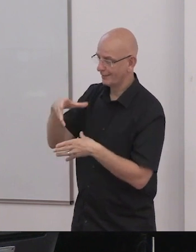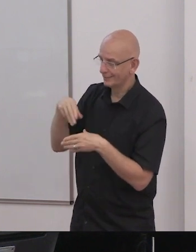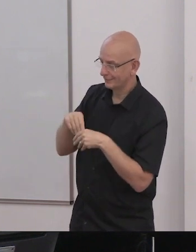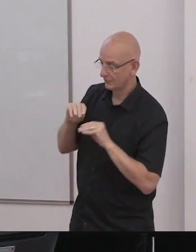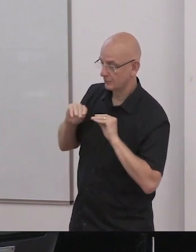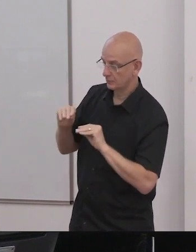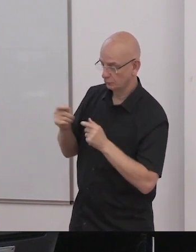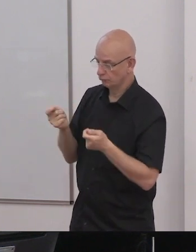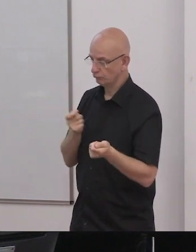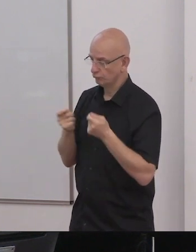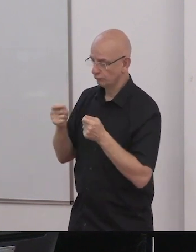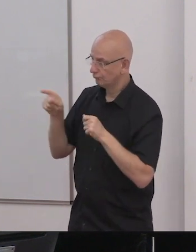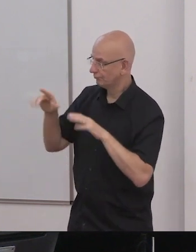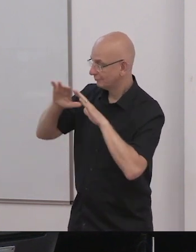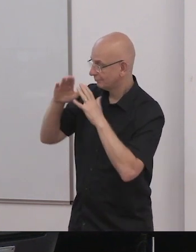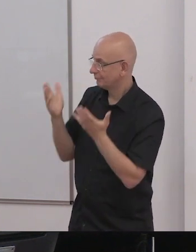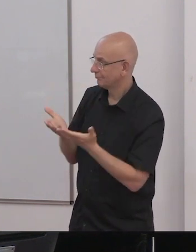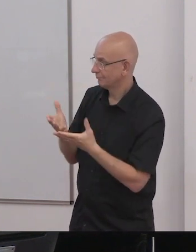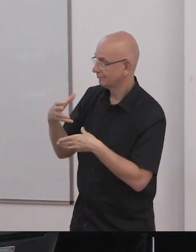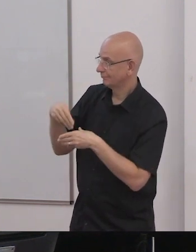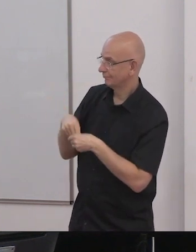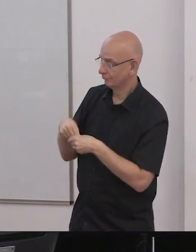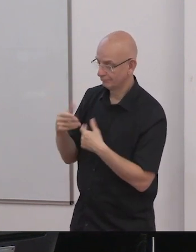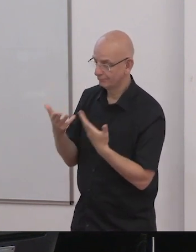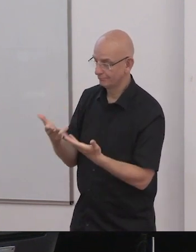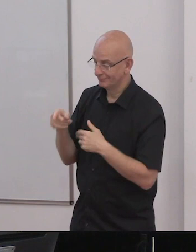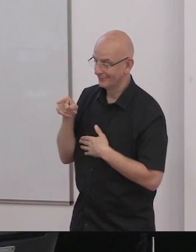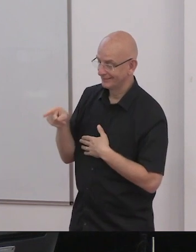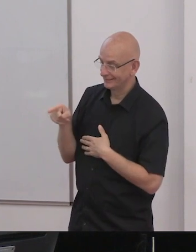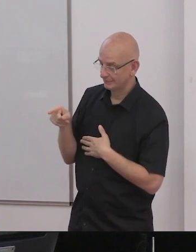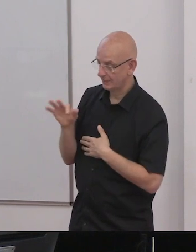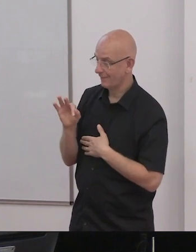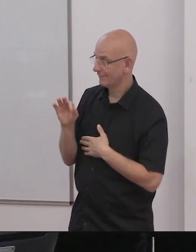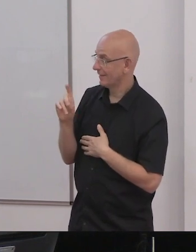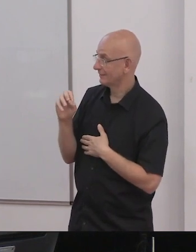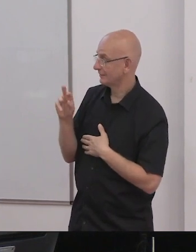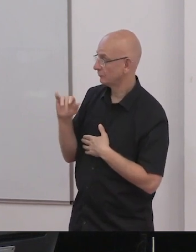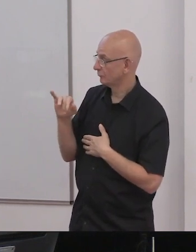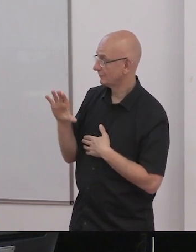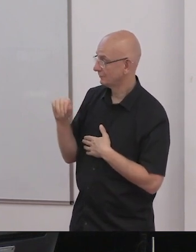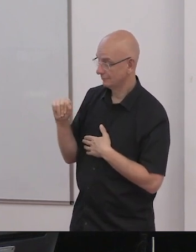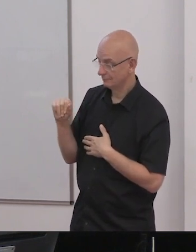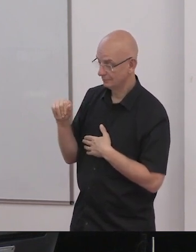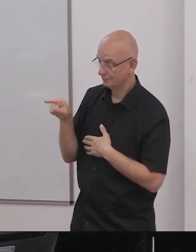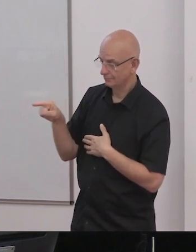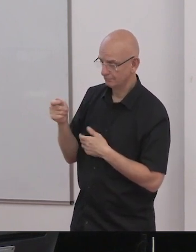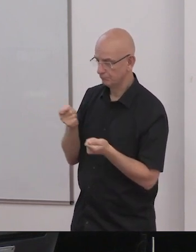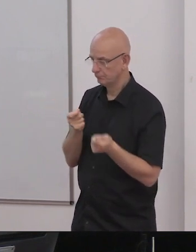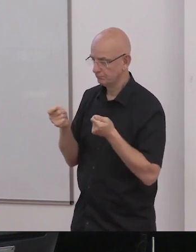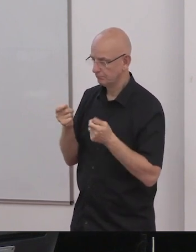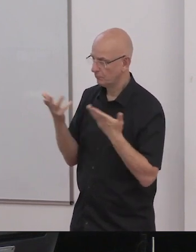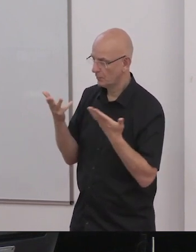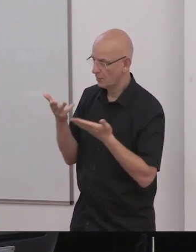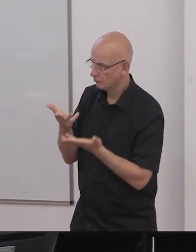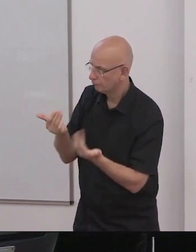International's members to promote inclusive education and supports the development of effective approaches to address inclusive education